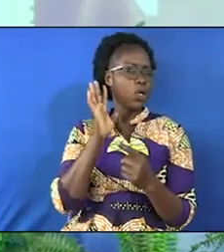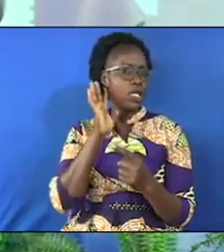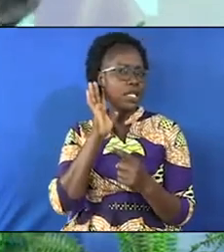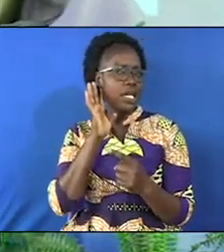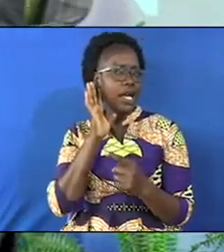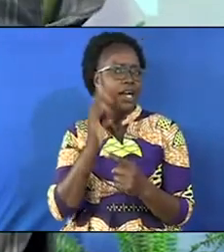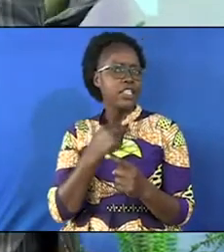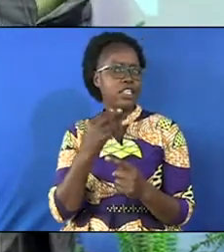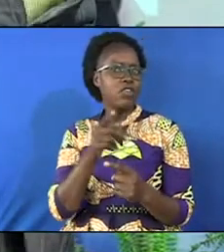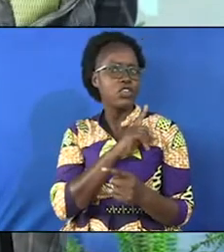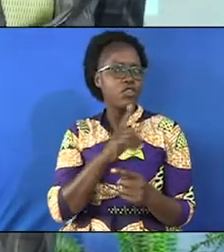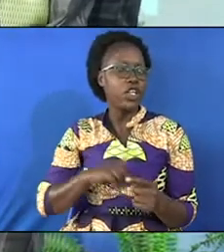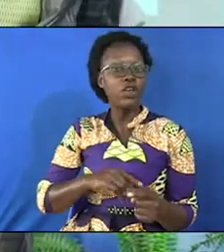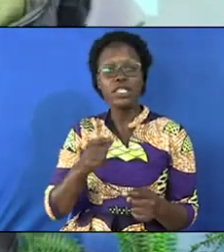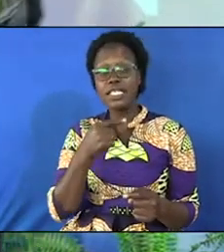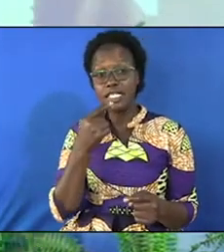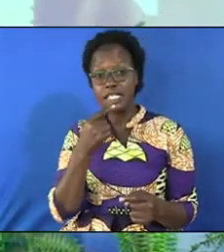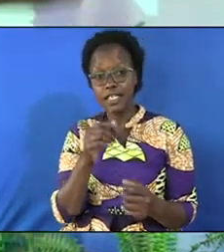saying